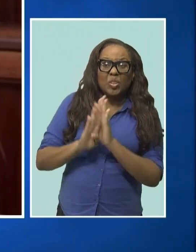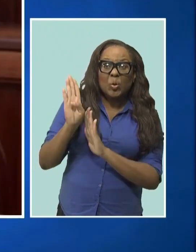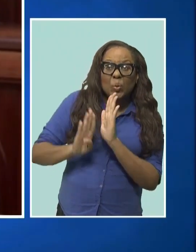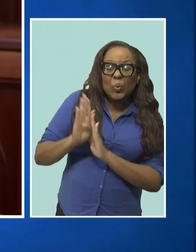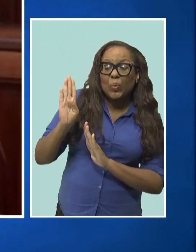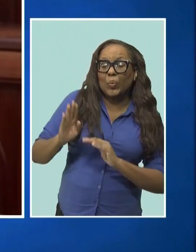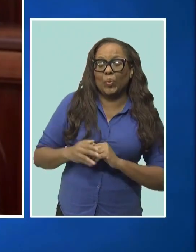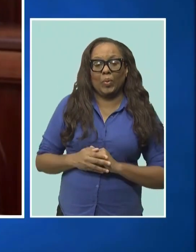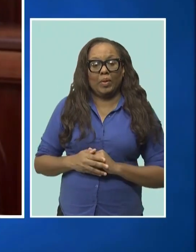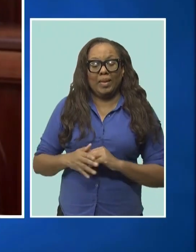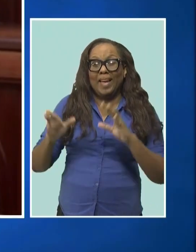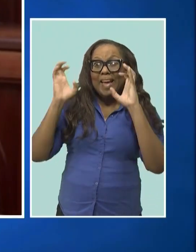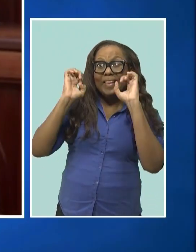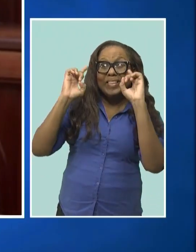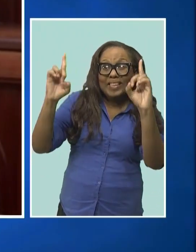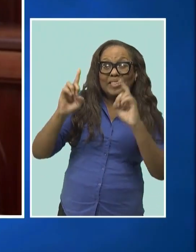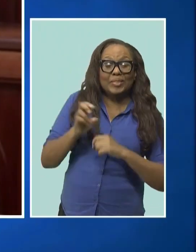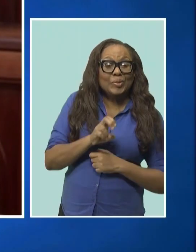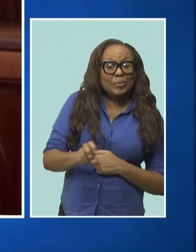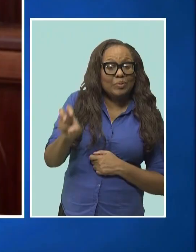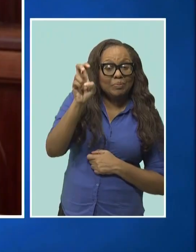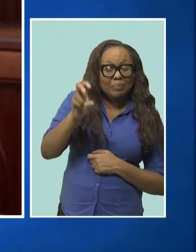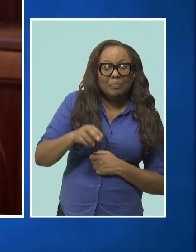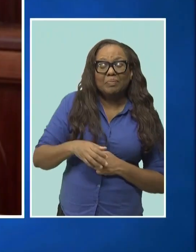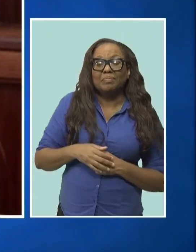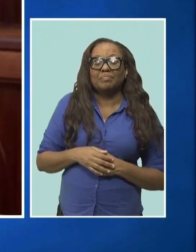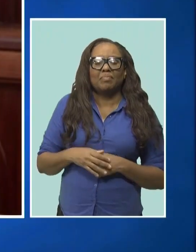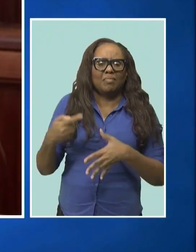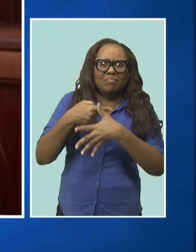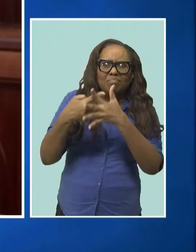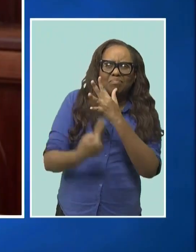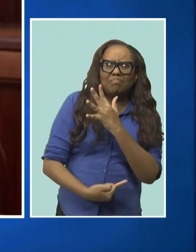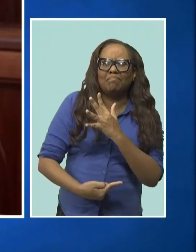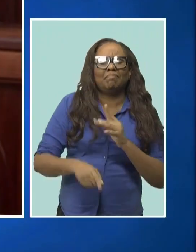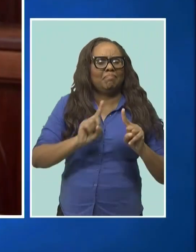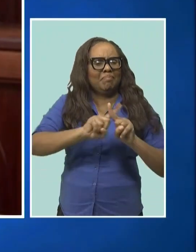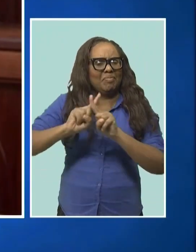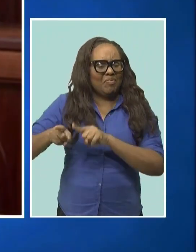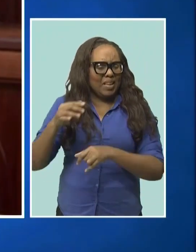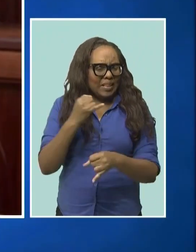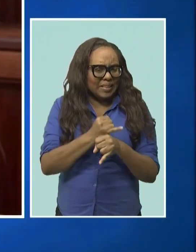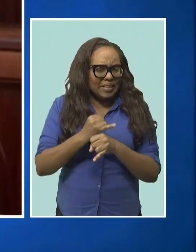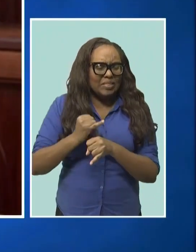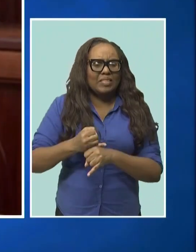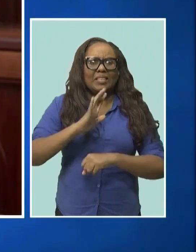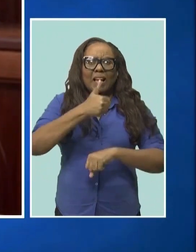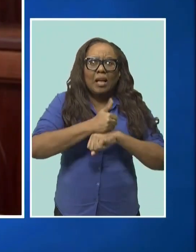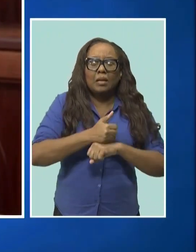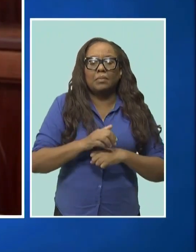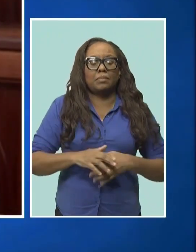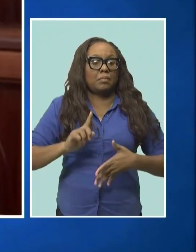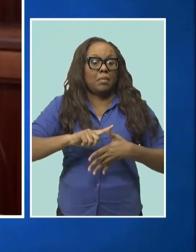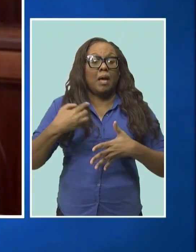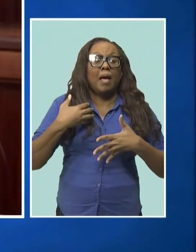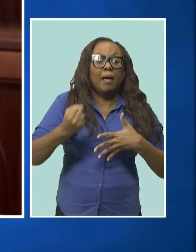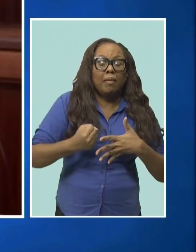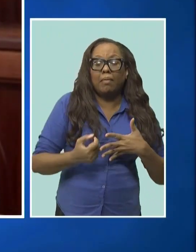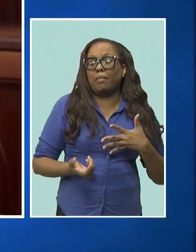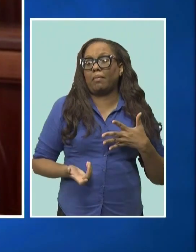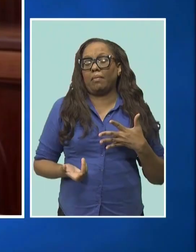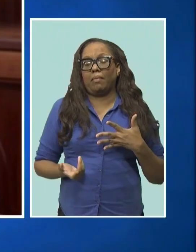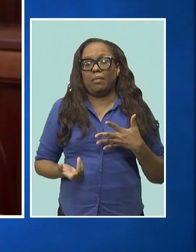educational tourism. There are several, it boosts industry, boosts our healthcare sector,